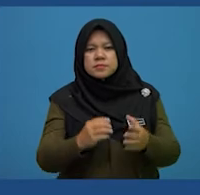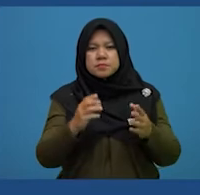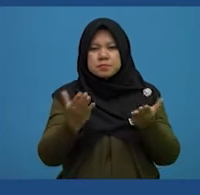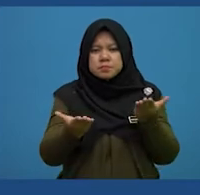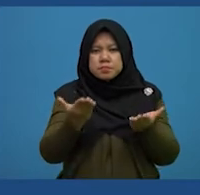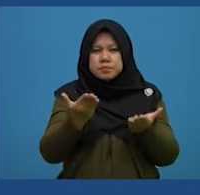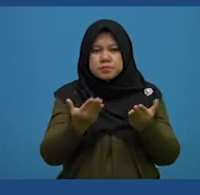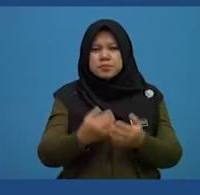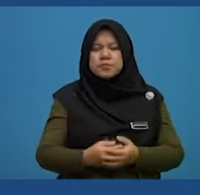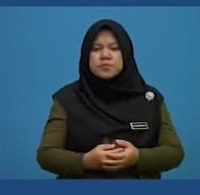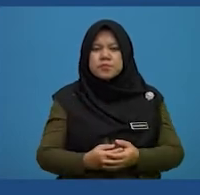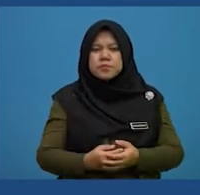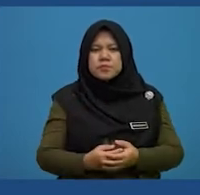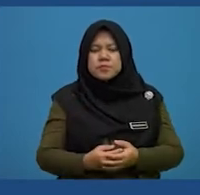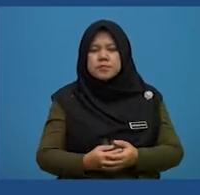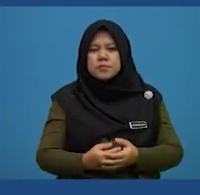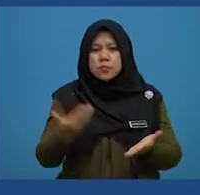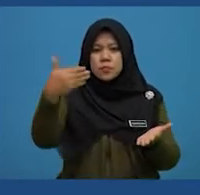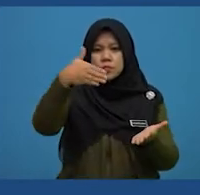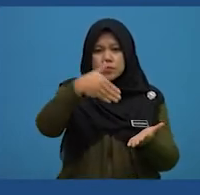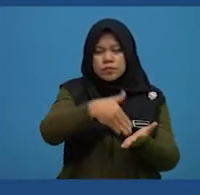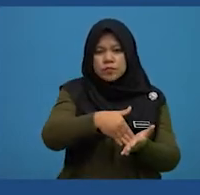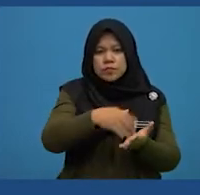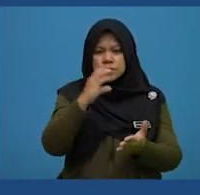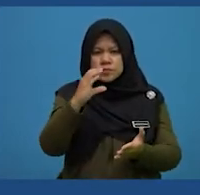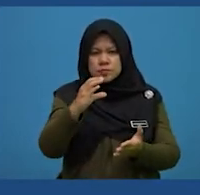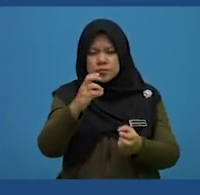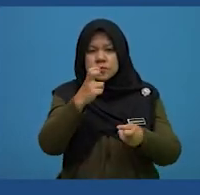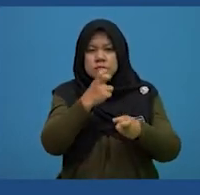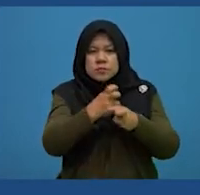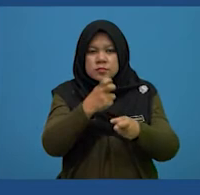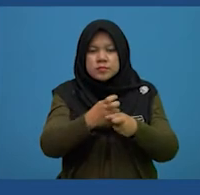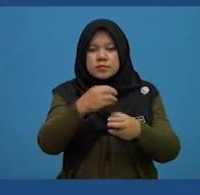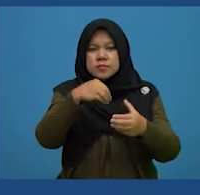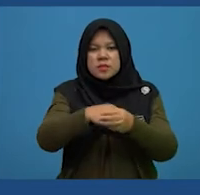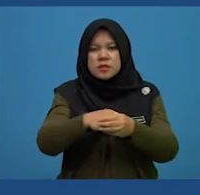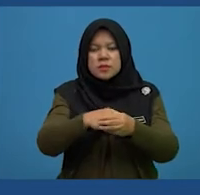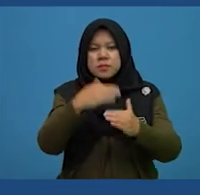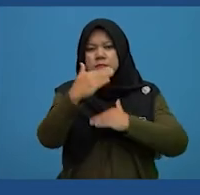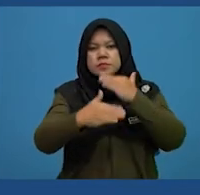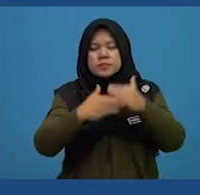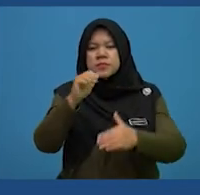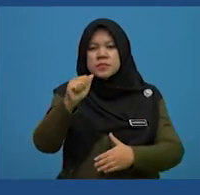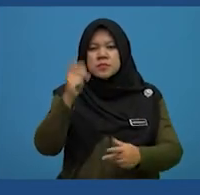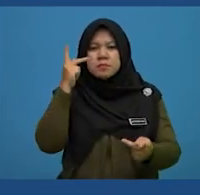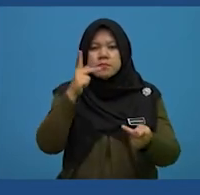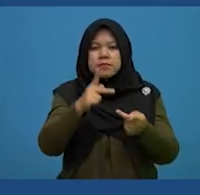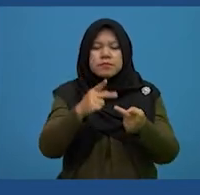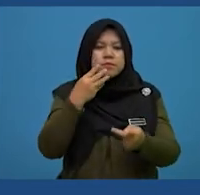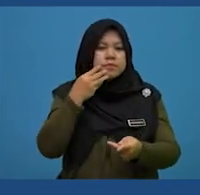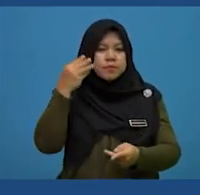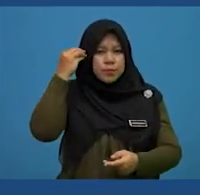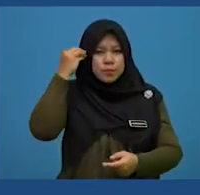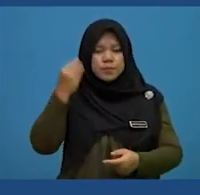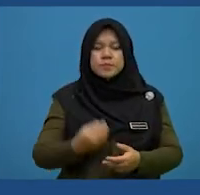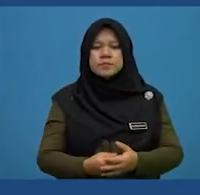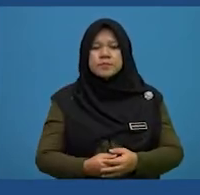The word perhaps is repeated to emphasise C. Difficulties in building a perfect